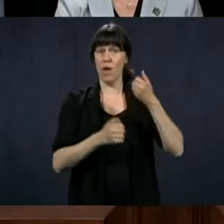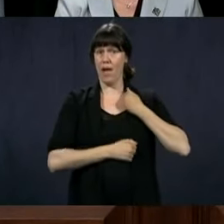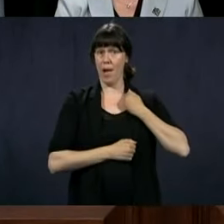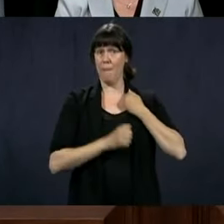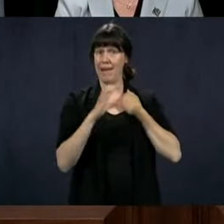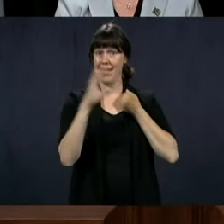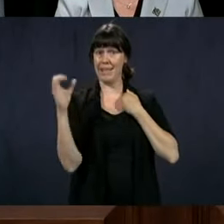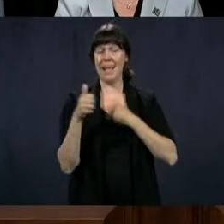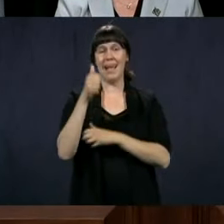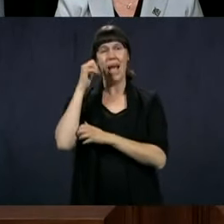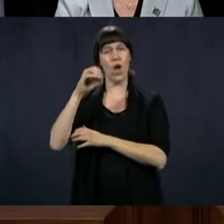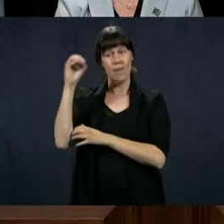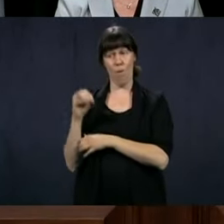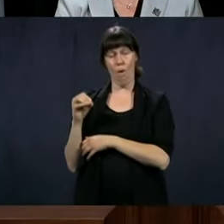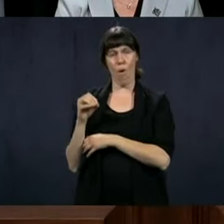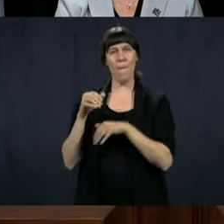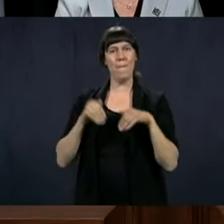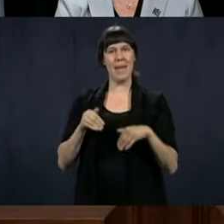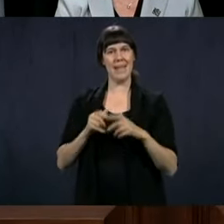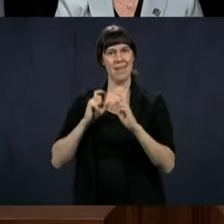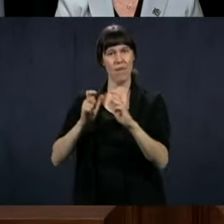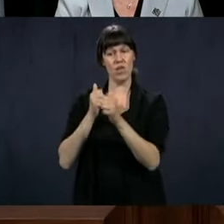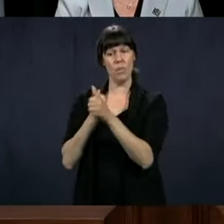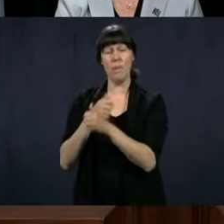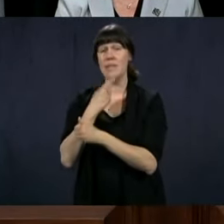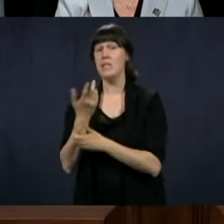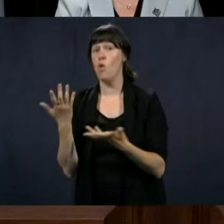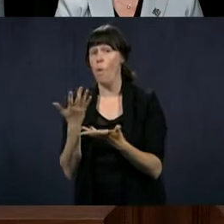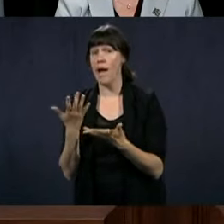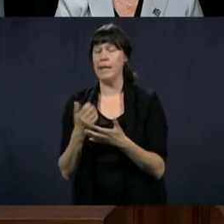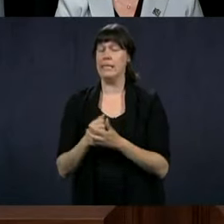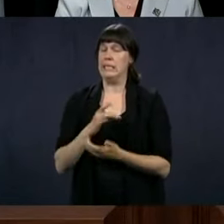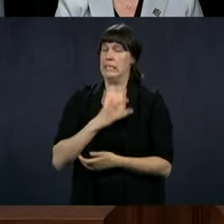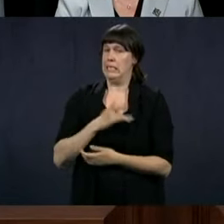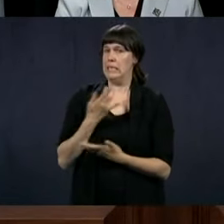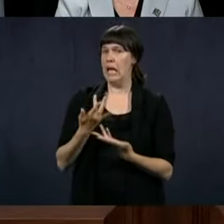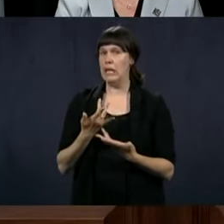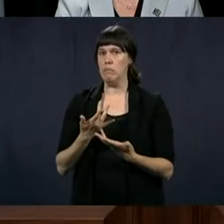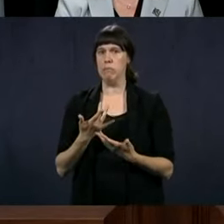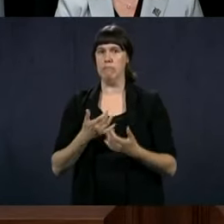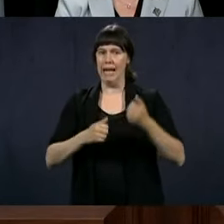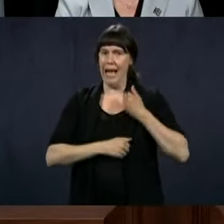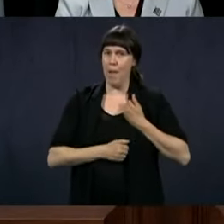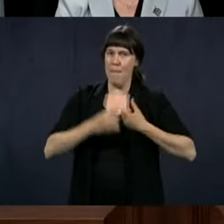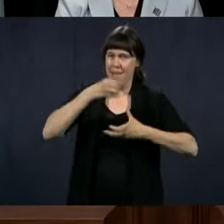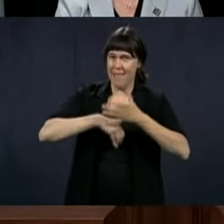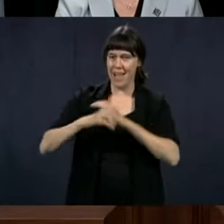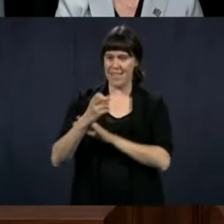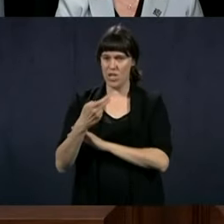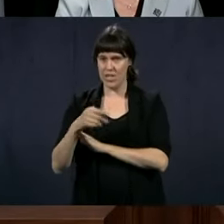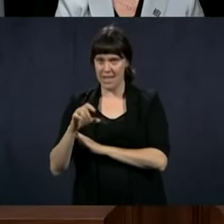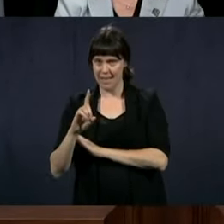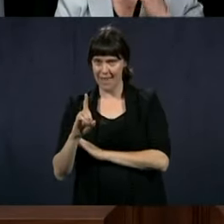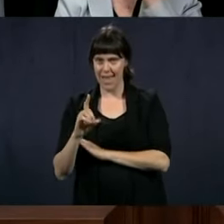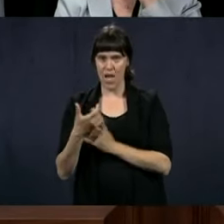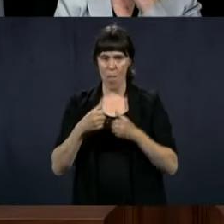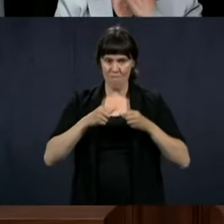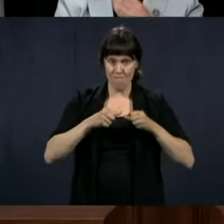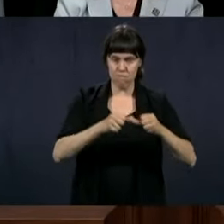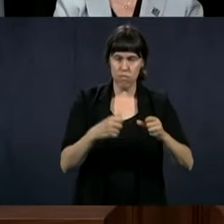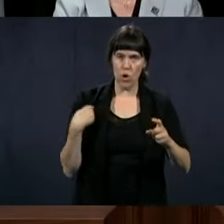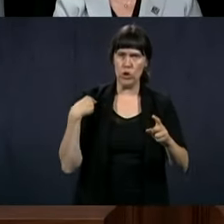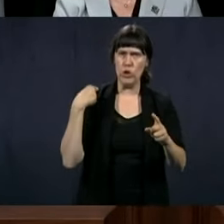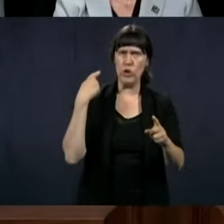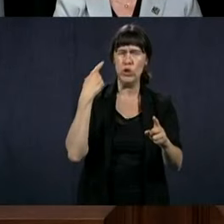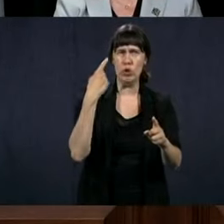Armed Forces, yesterday in Ottawa, the Defence Minister mentioned that it was practically impossible to prolong an intervention from the Canadian Armed